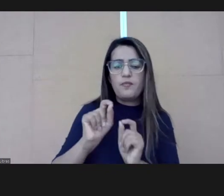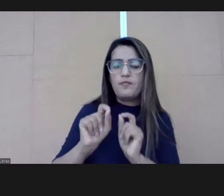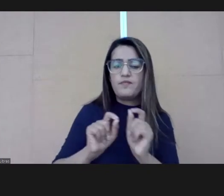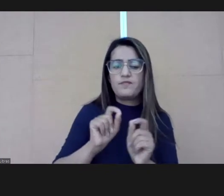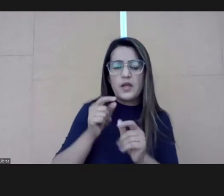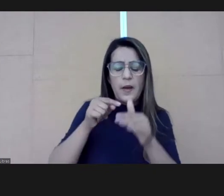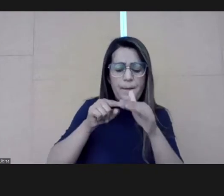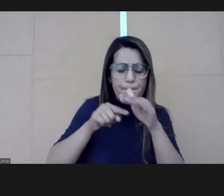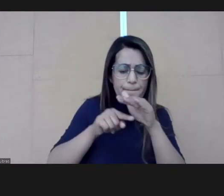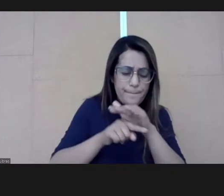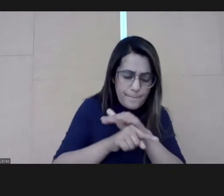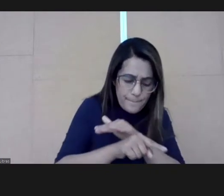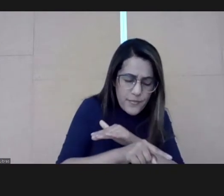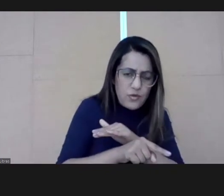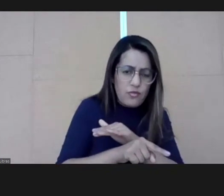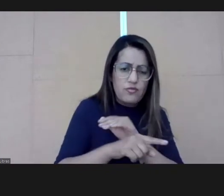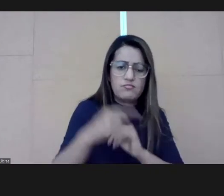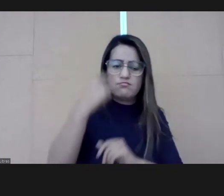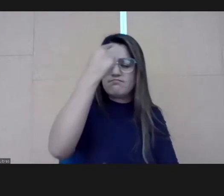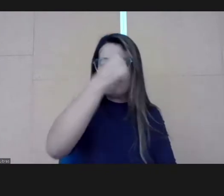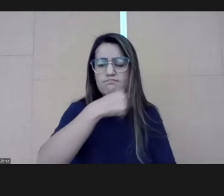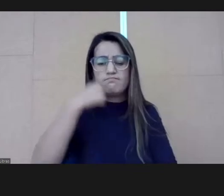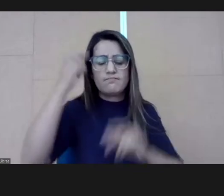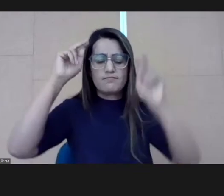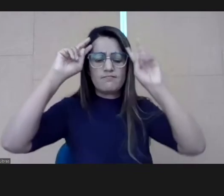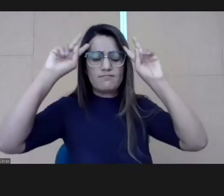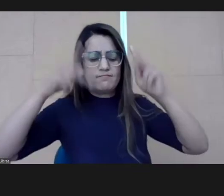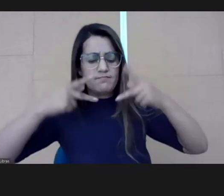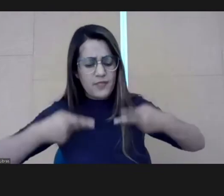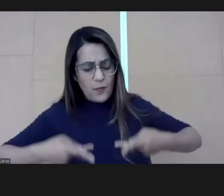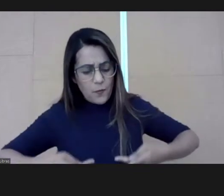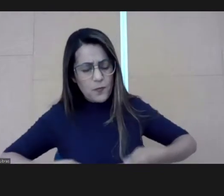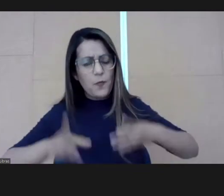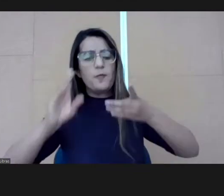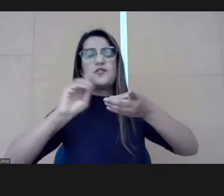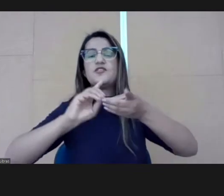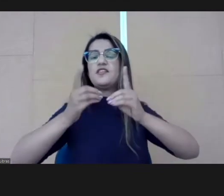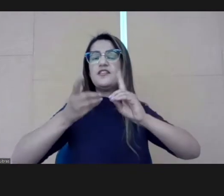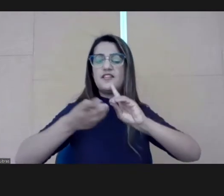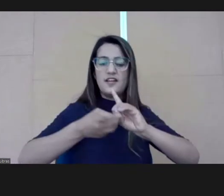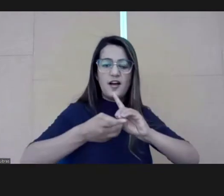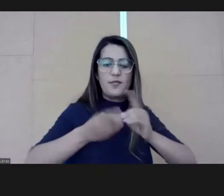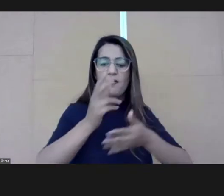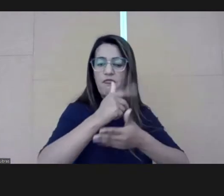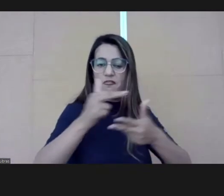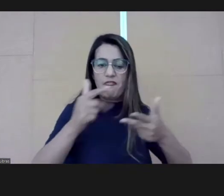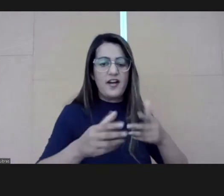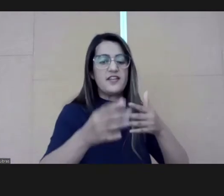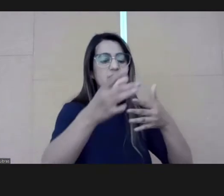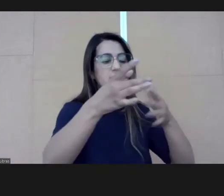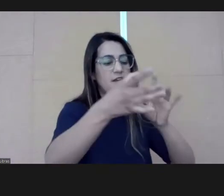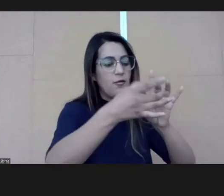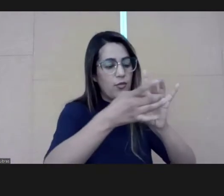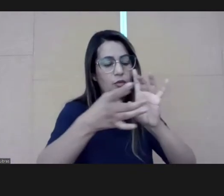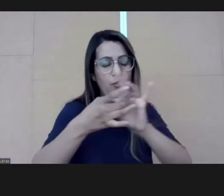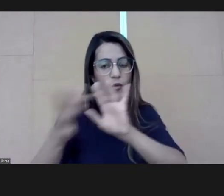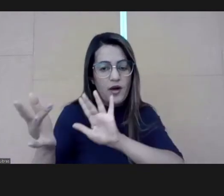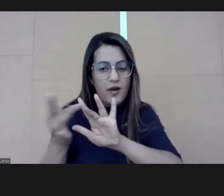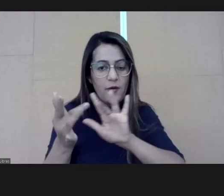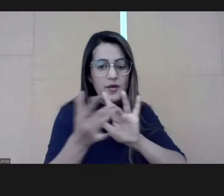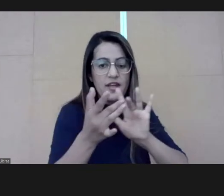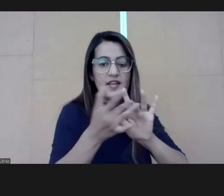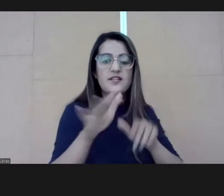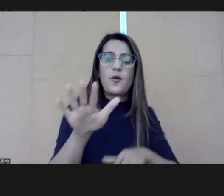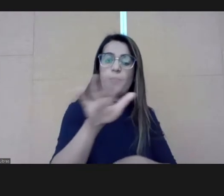very intense way of putting his skills in service with